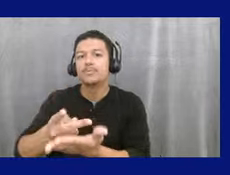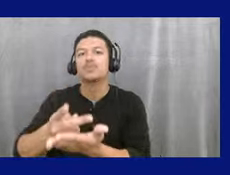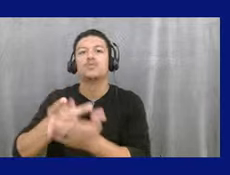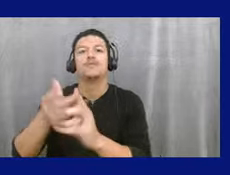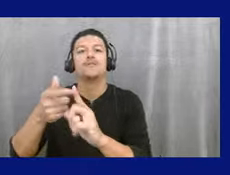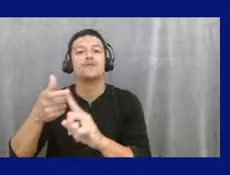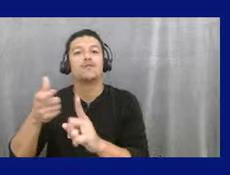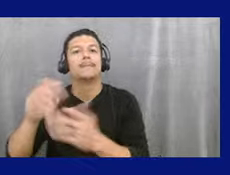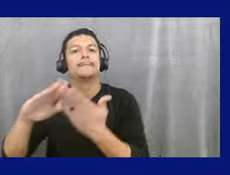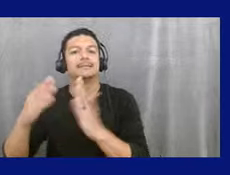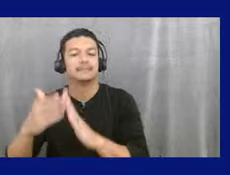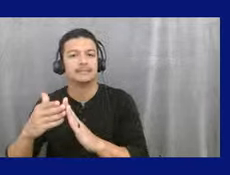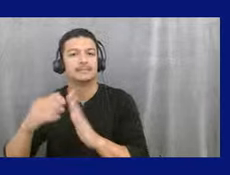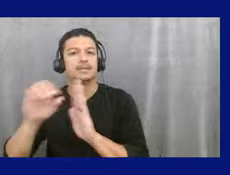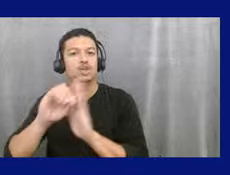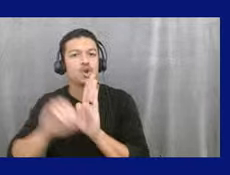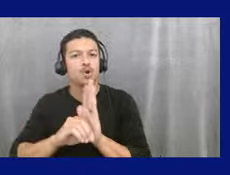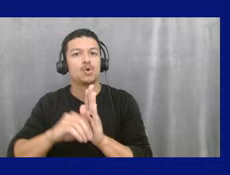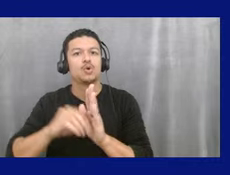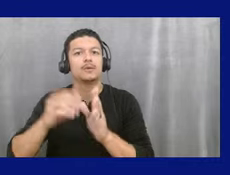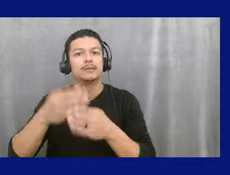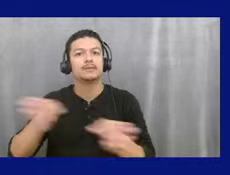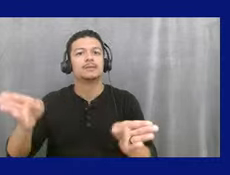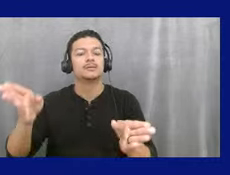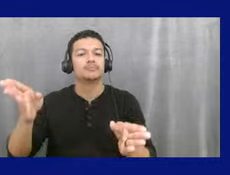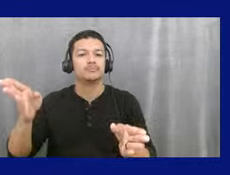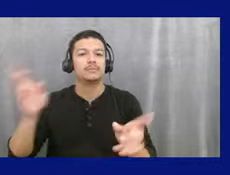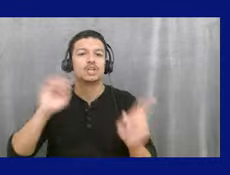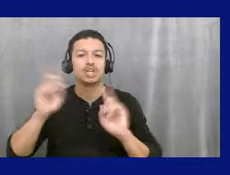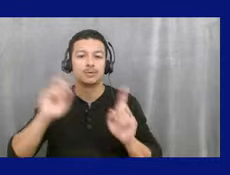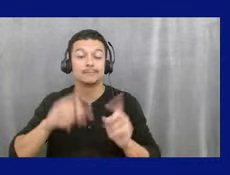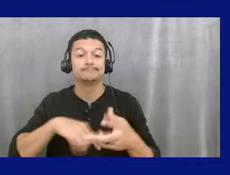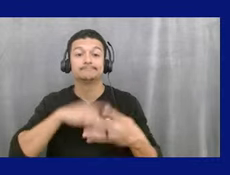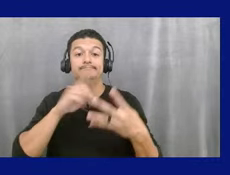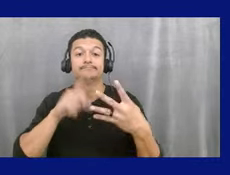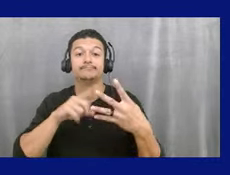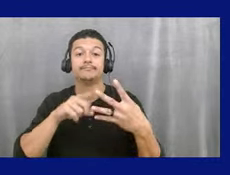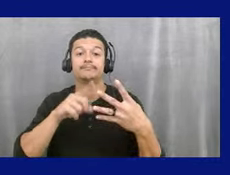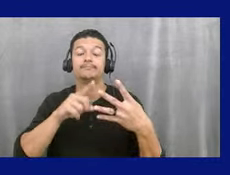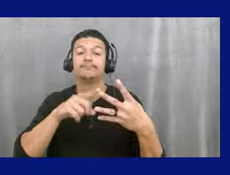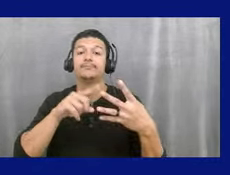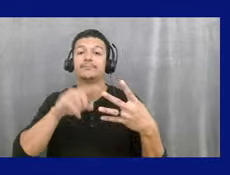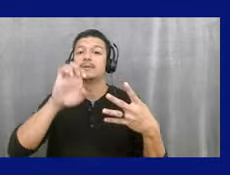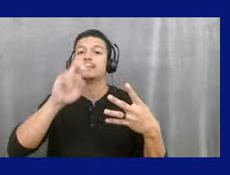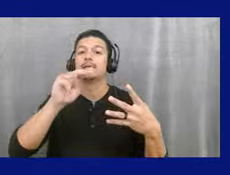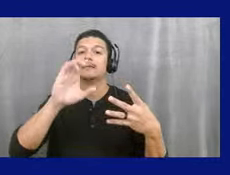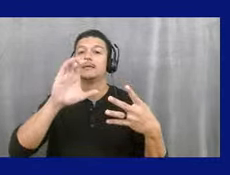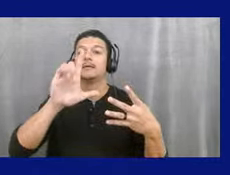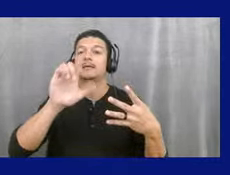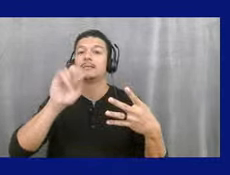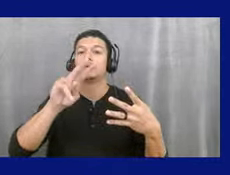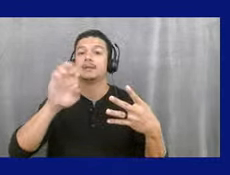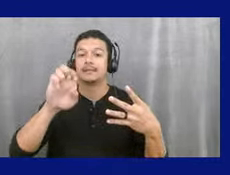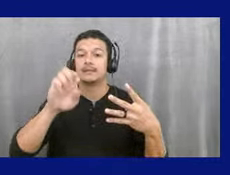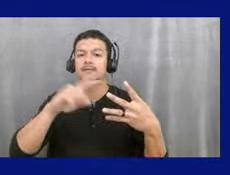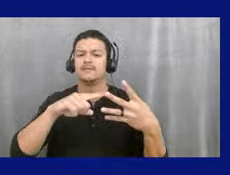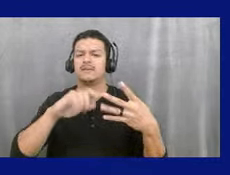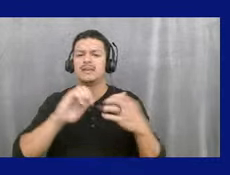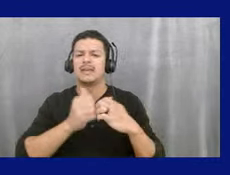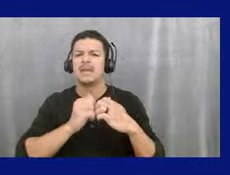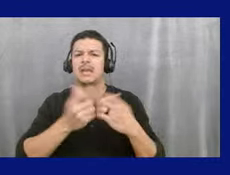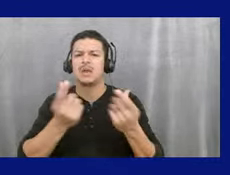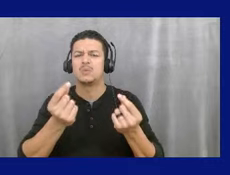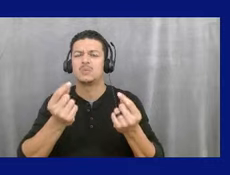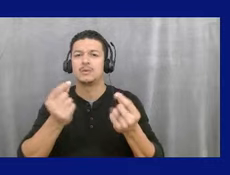via ordinance and public hearing. The next is enclave annexation. Um, this is done via interlocal with the county.